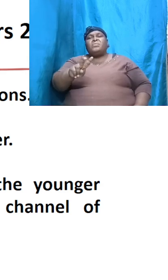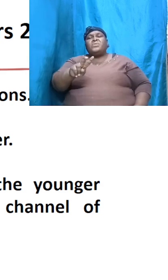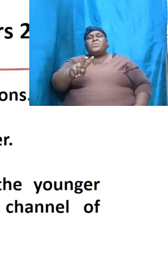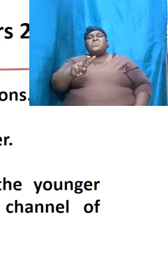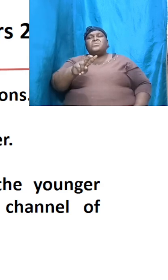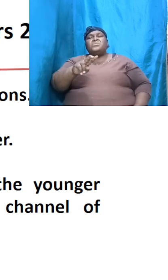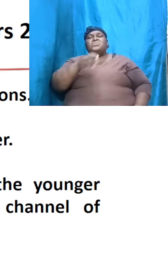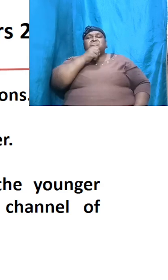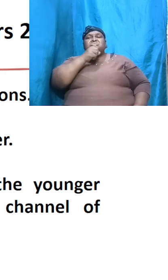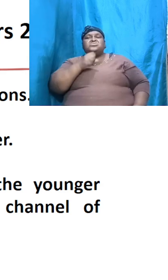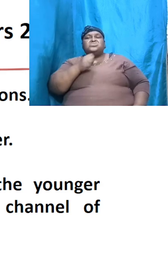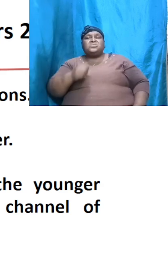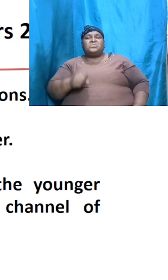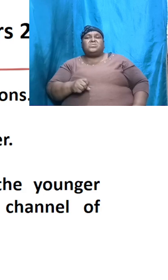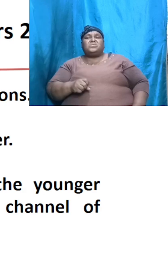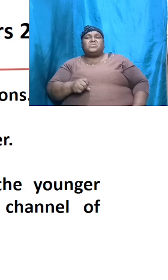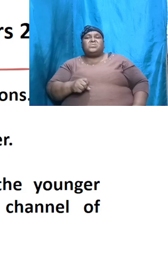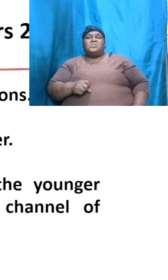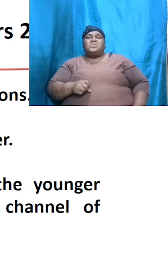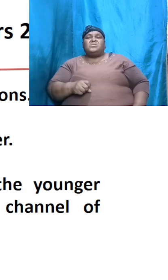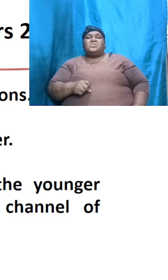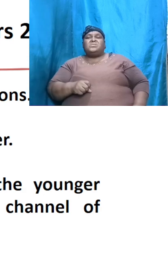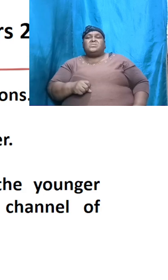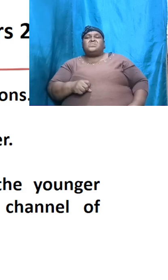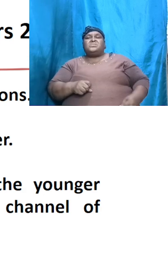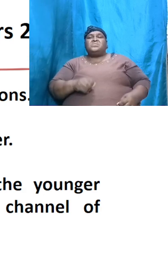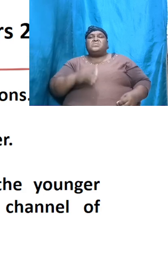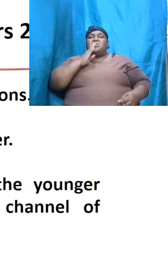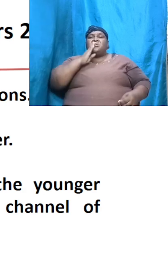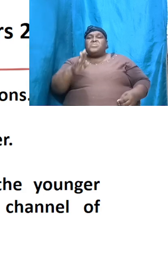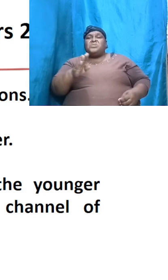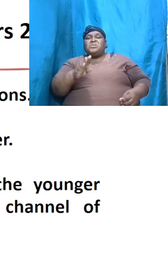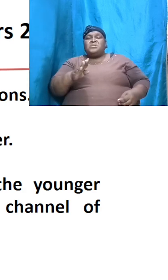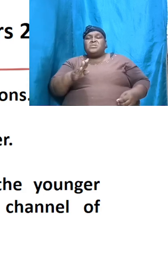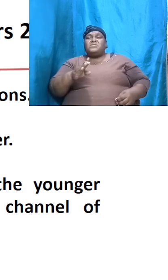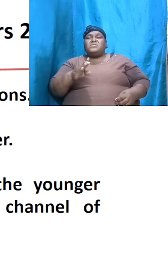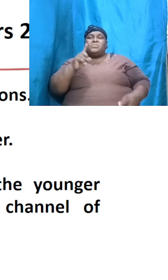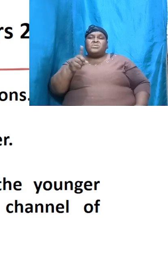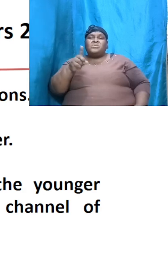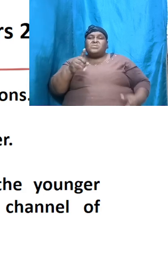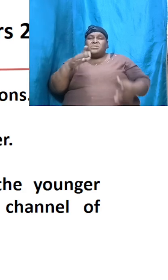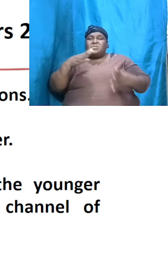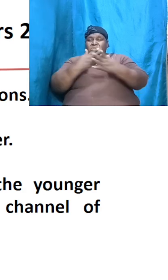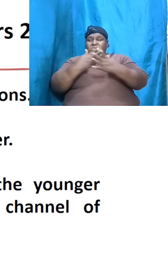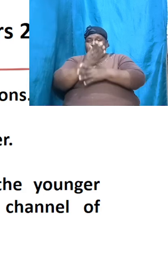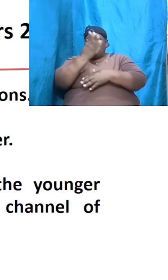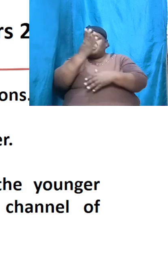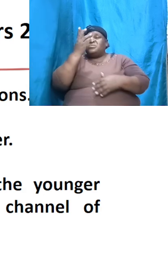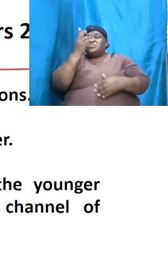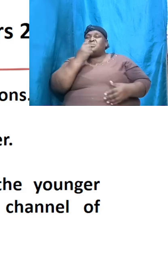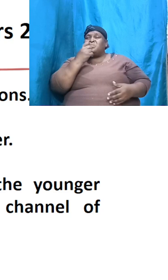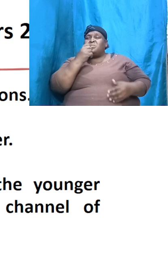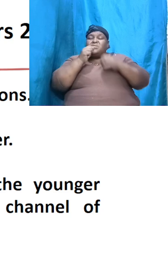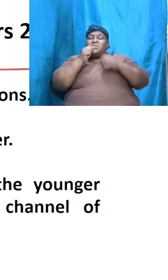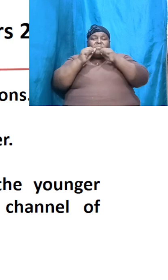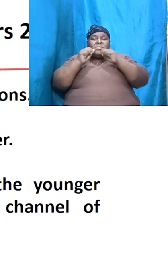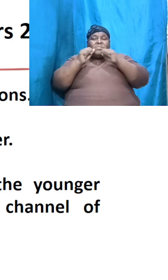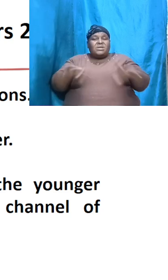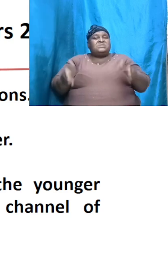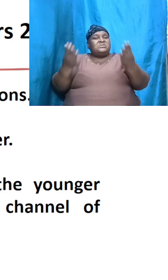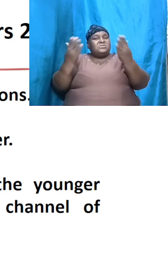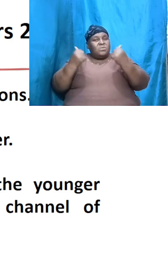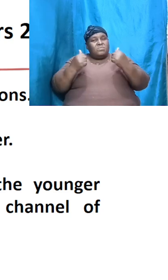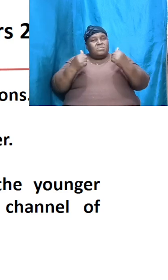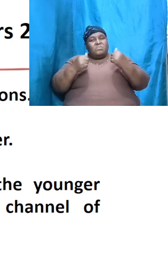custom the elder was supposed to be the one through whom the blessing comes